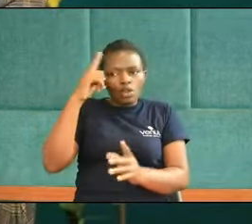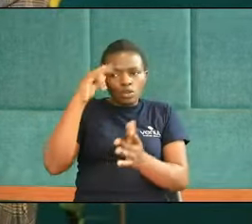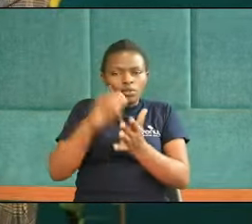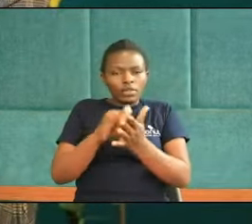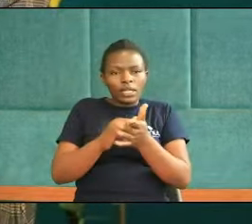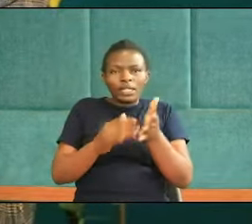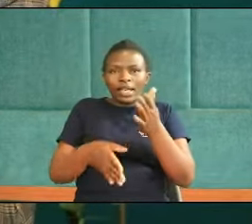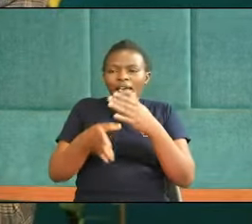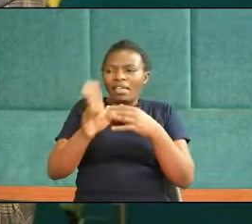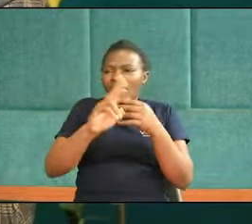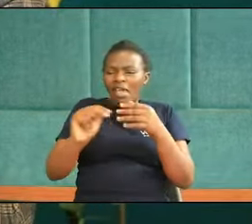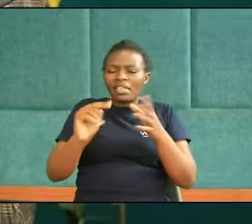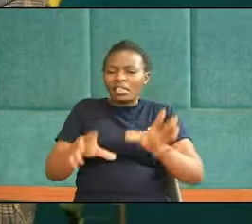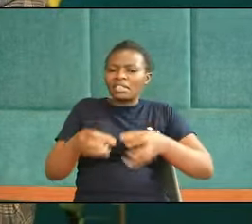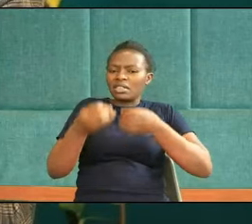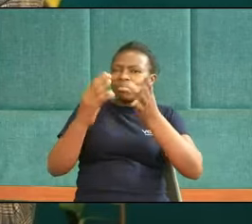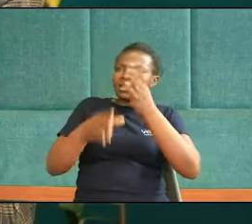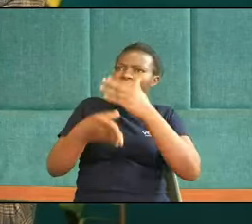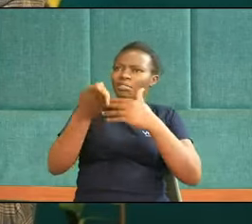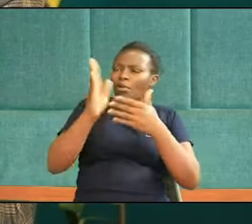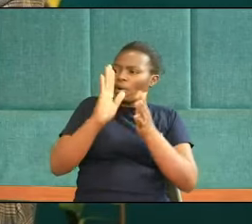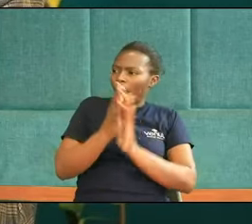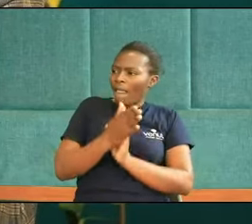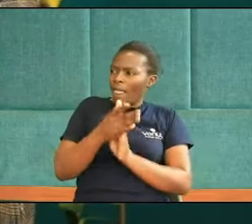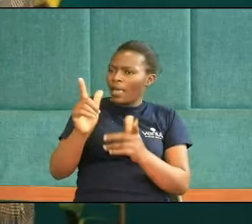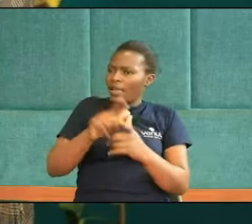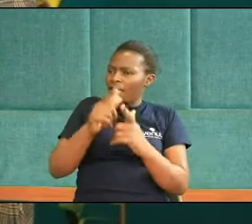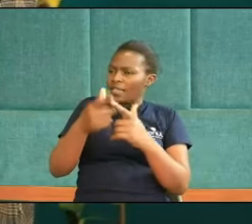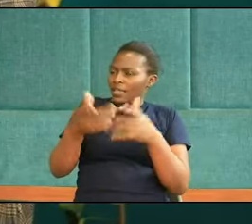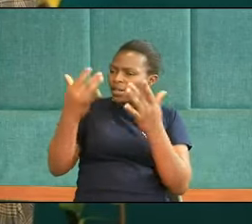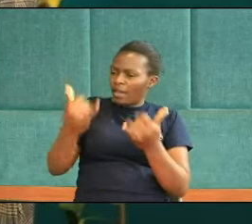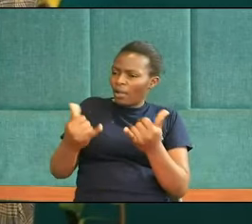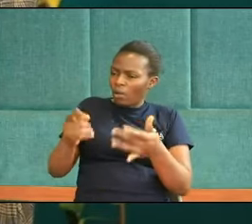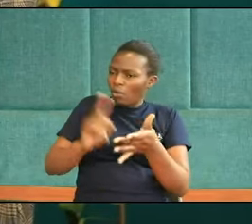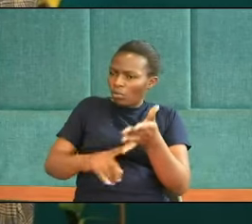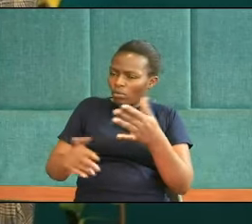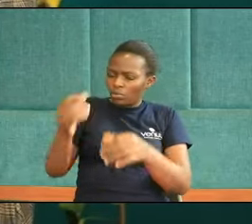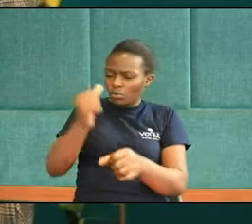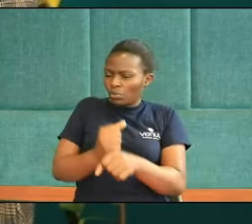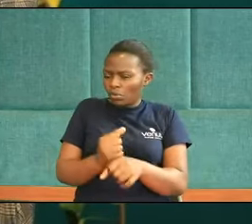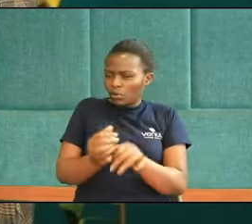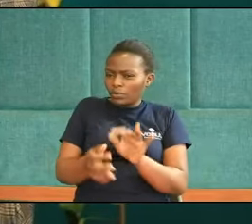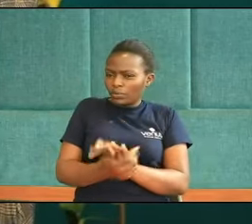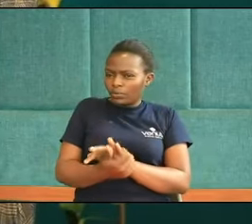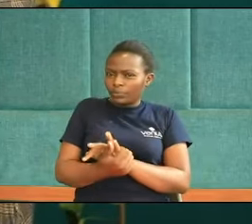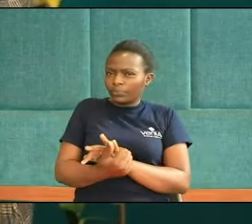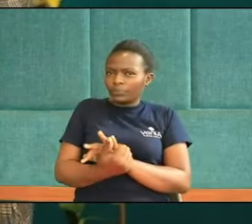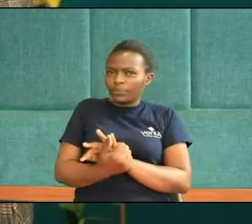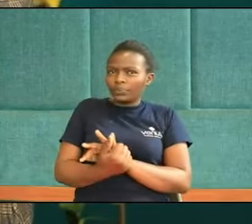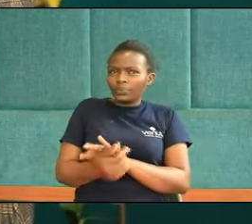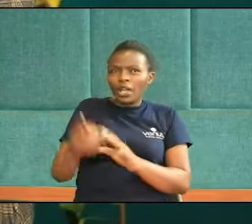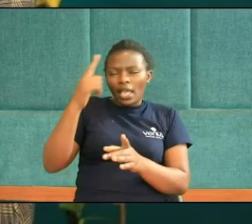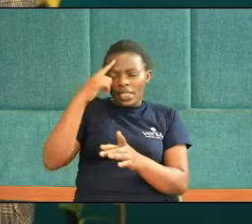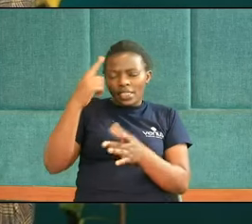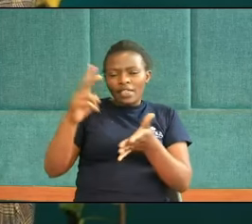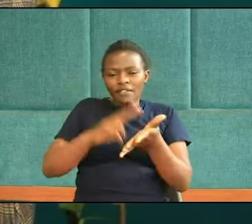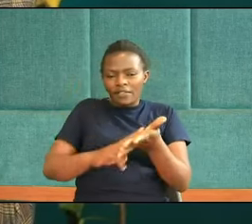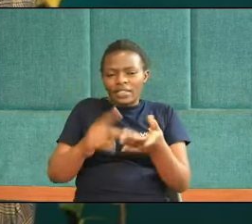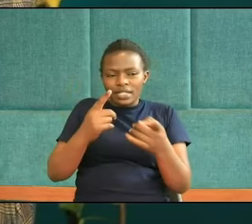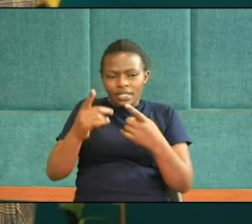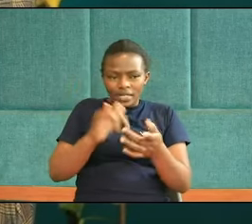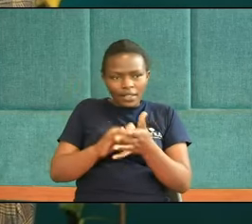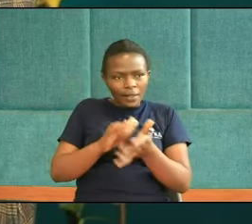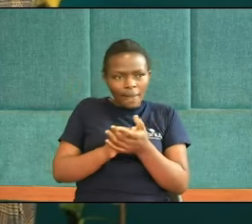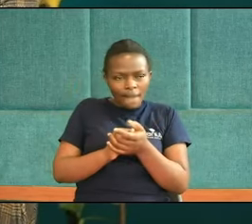surprises God Yeah Then You know What are you to do Right And I think the verse Lays it